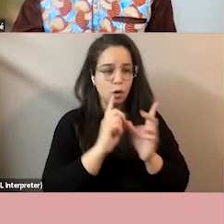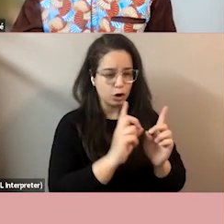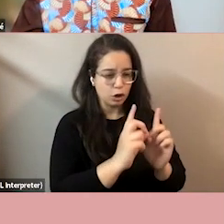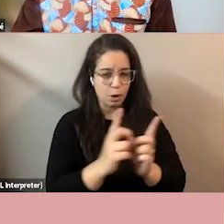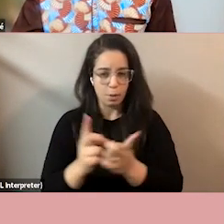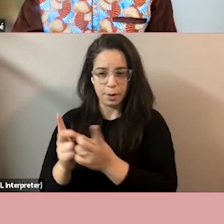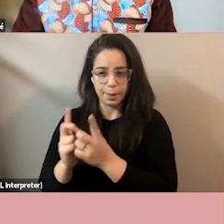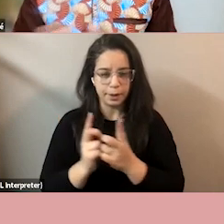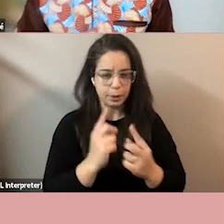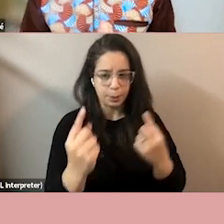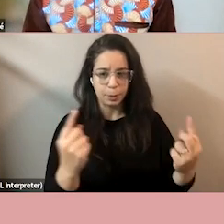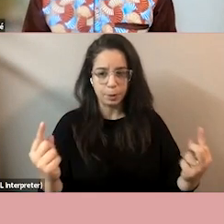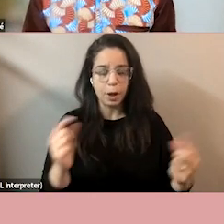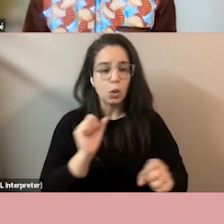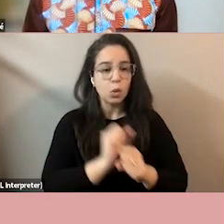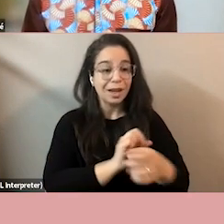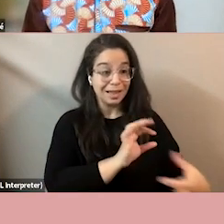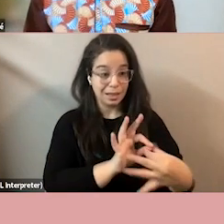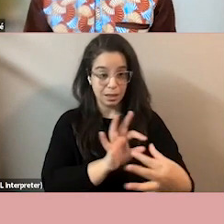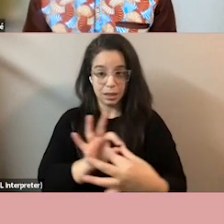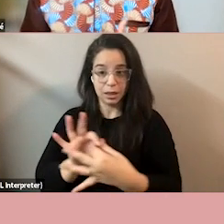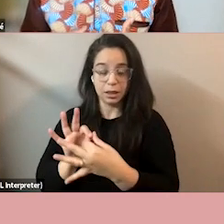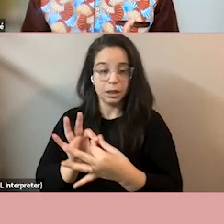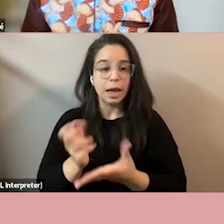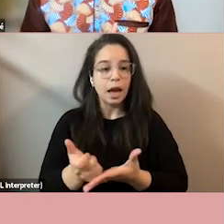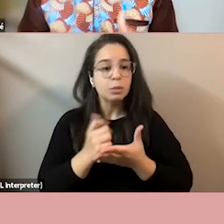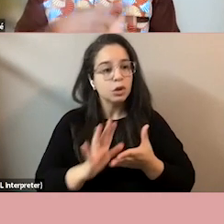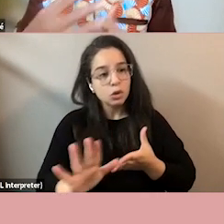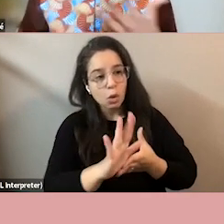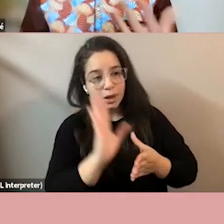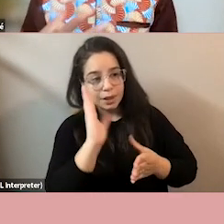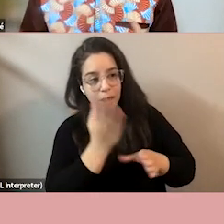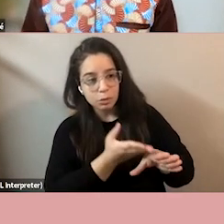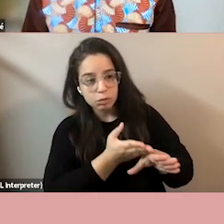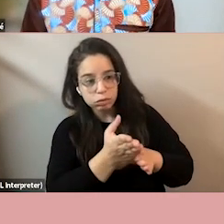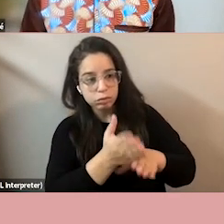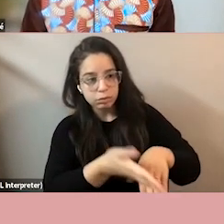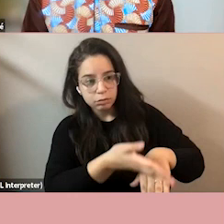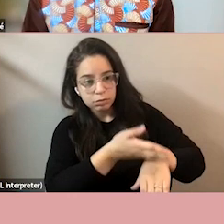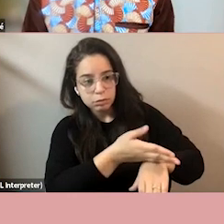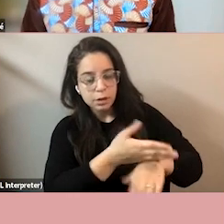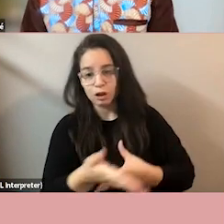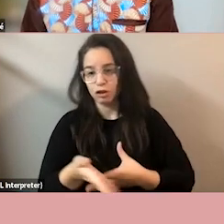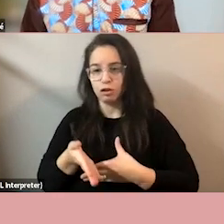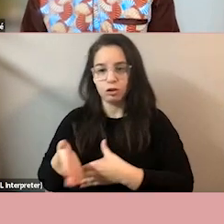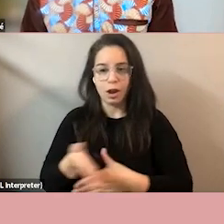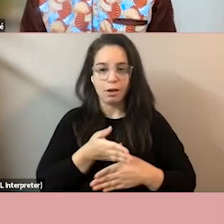it does help share the promising practices and prevent as much as possible um what